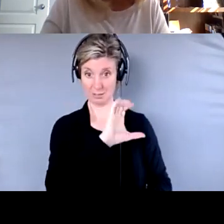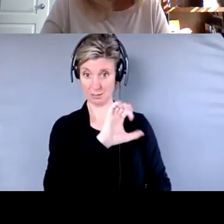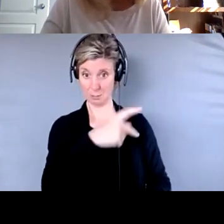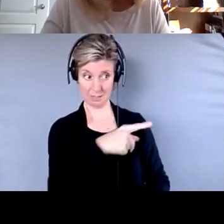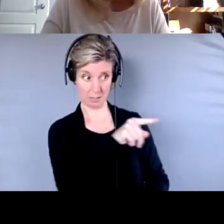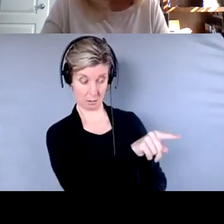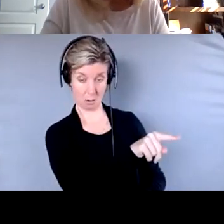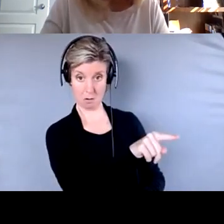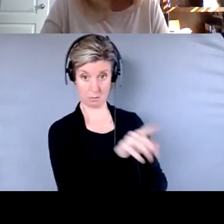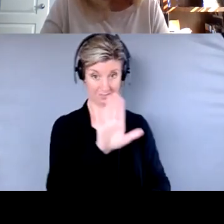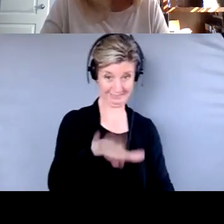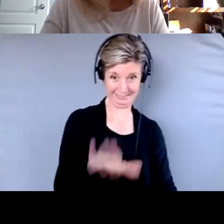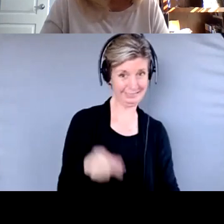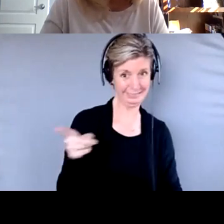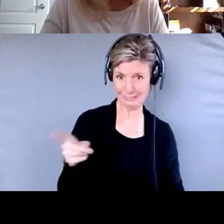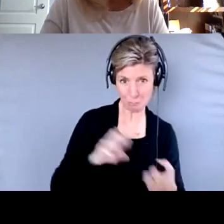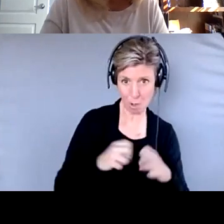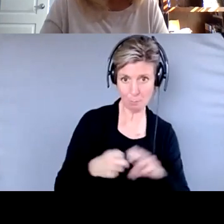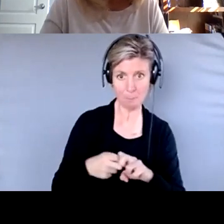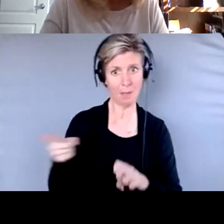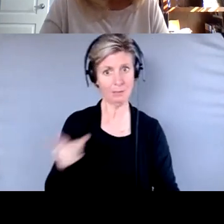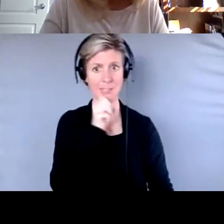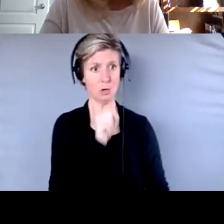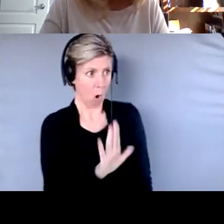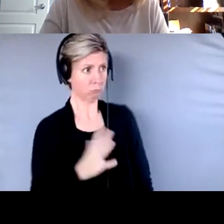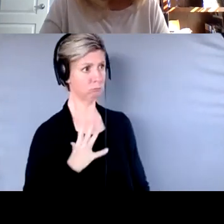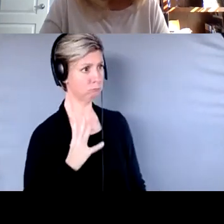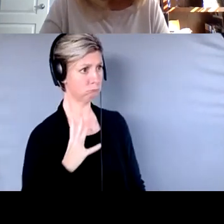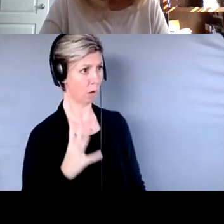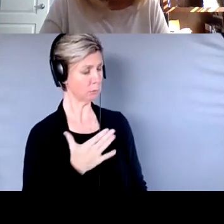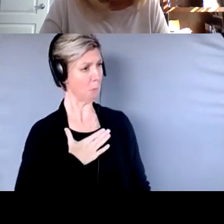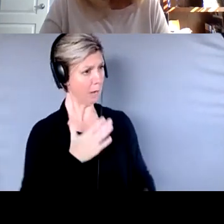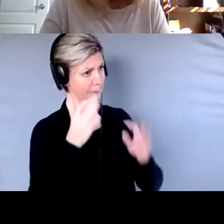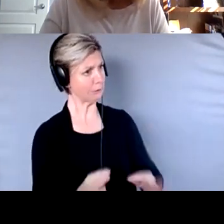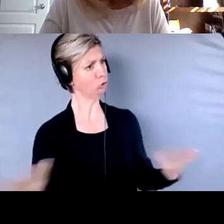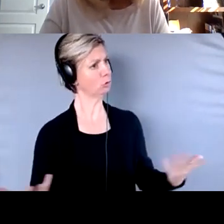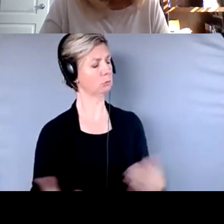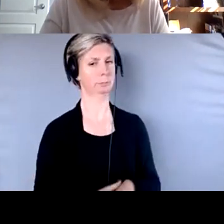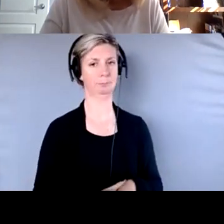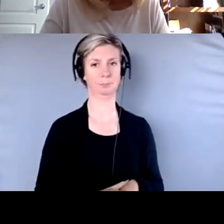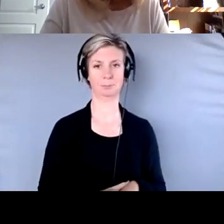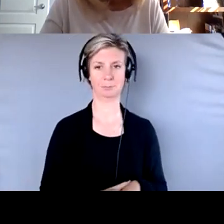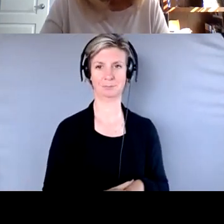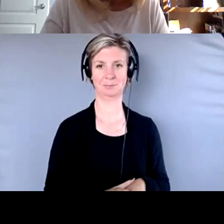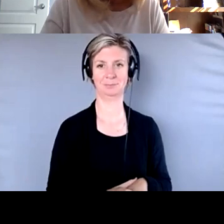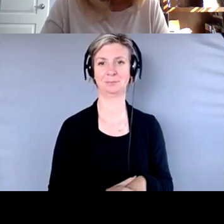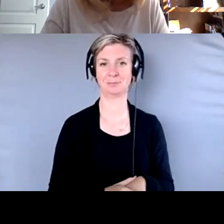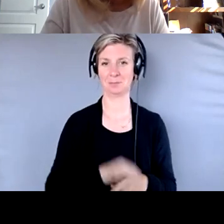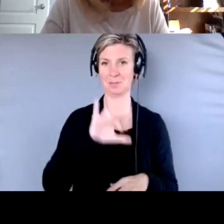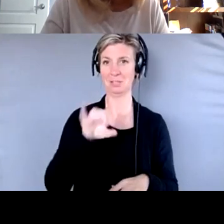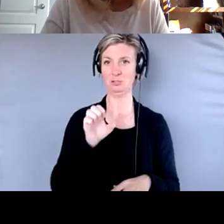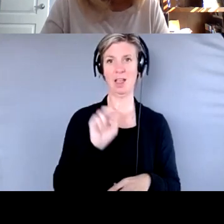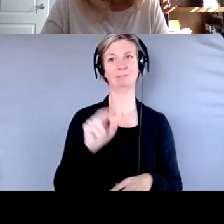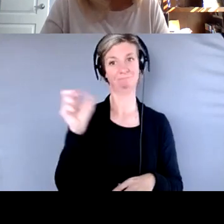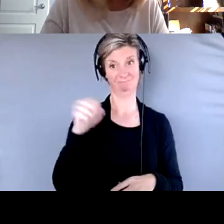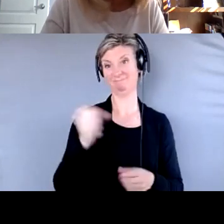it's all real. It's happening. I believe this is happening. Yeah, no, I, I think you articulated it really